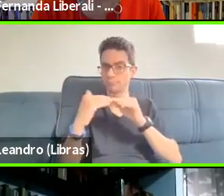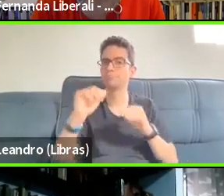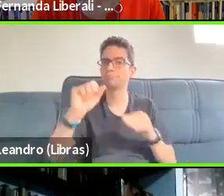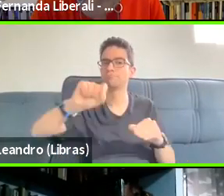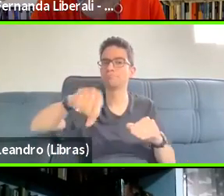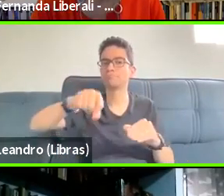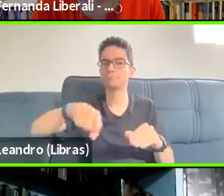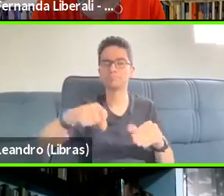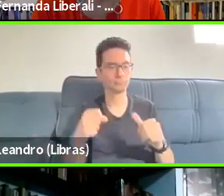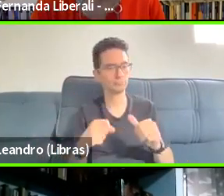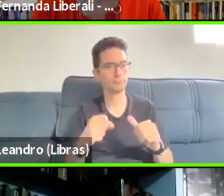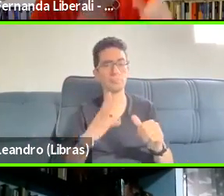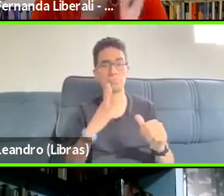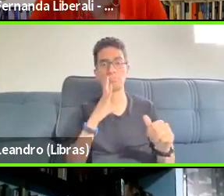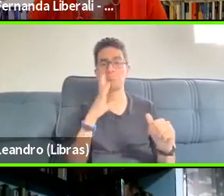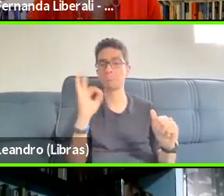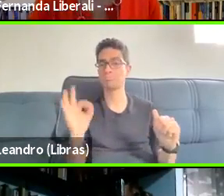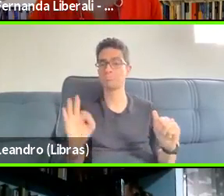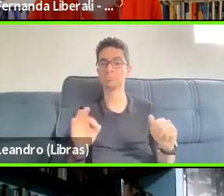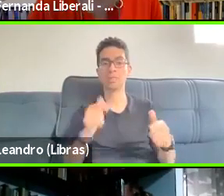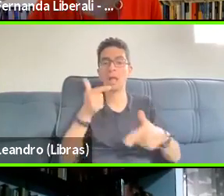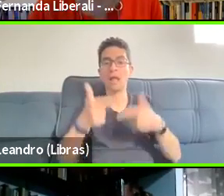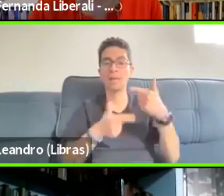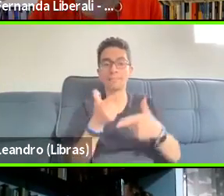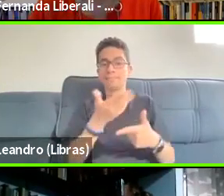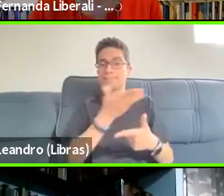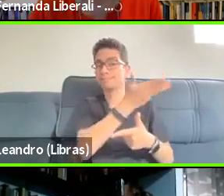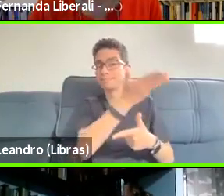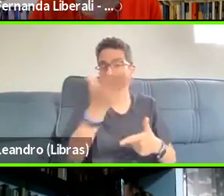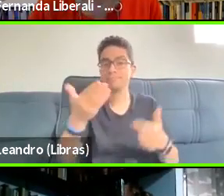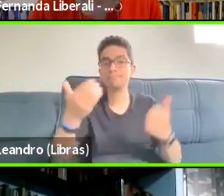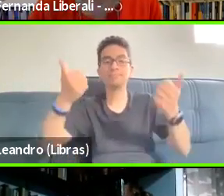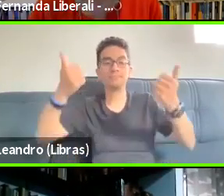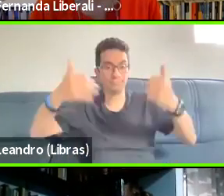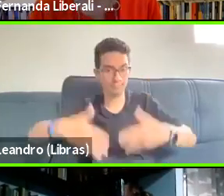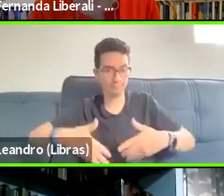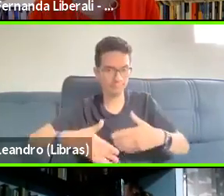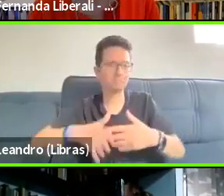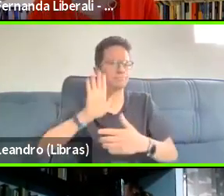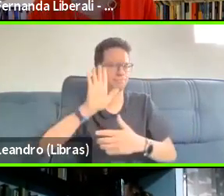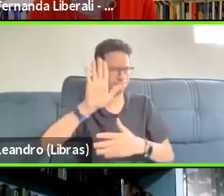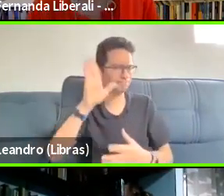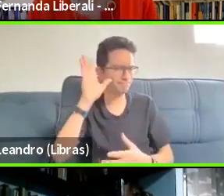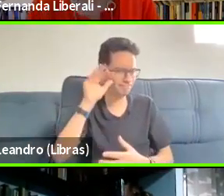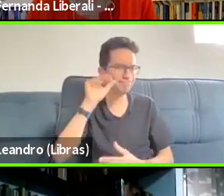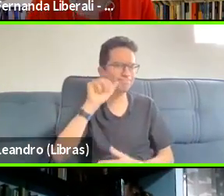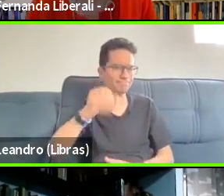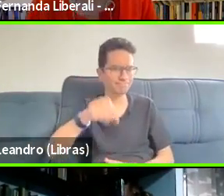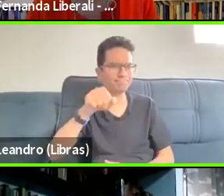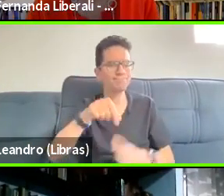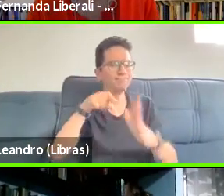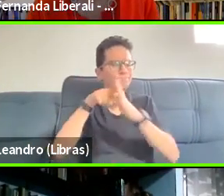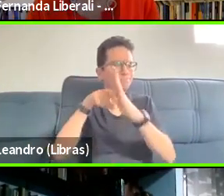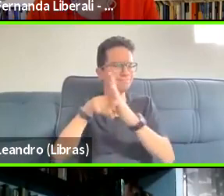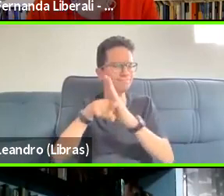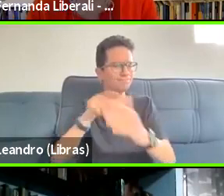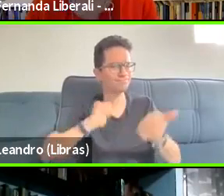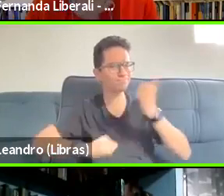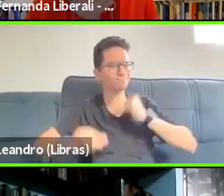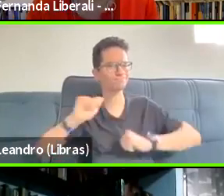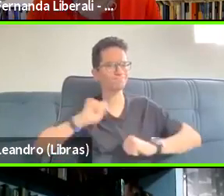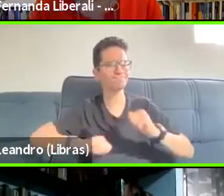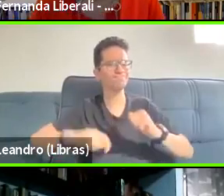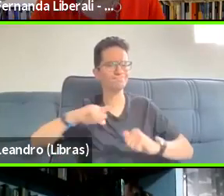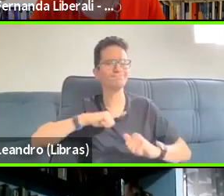that you mentioned. Um, um, but I'll, I'll look it up. Now you have me intrigued. Um, that, you know, the,